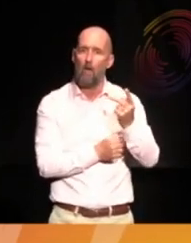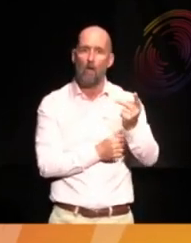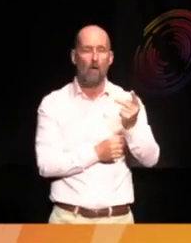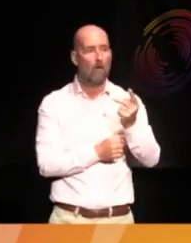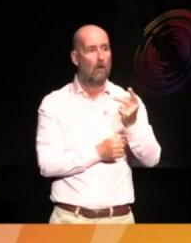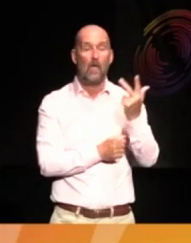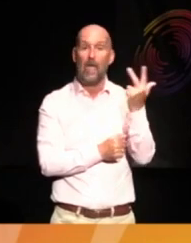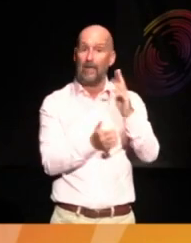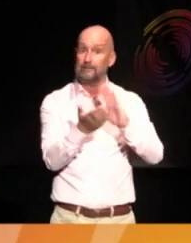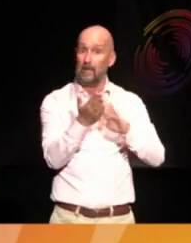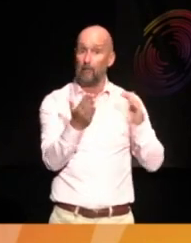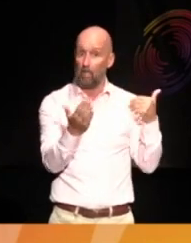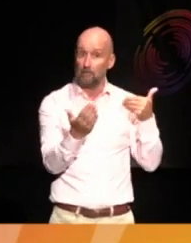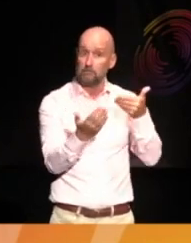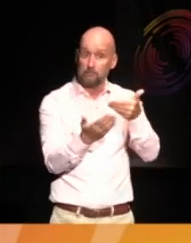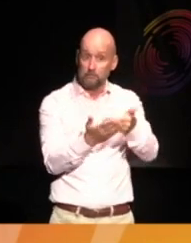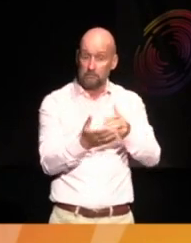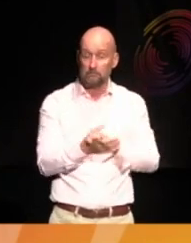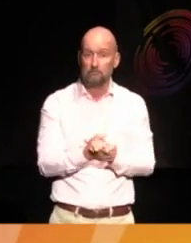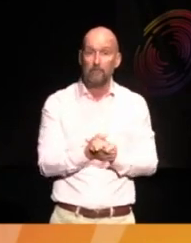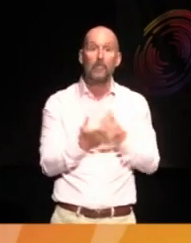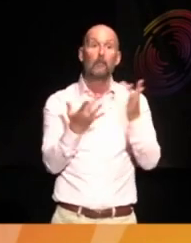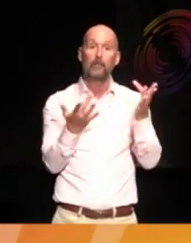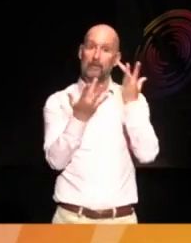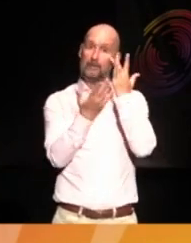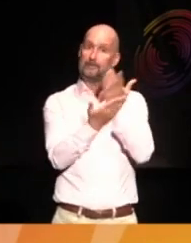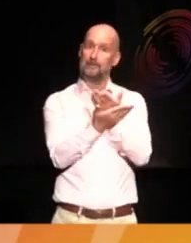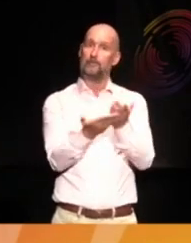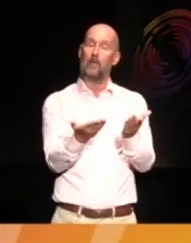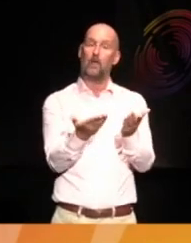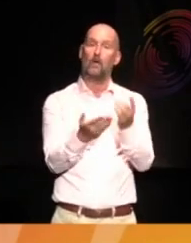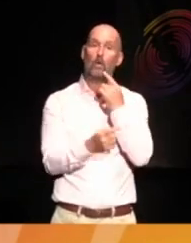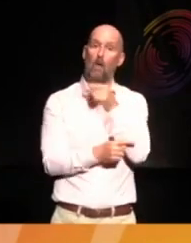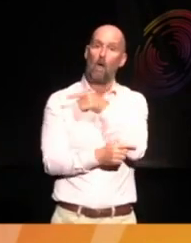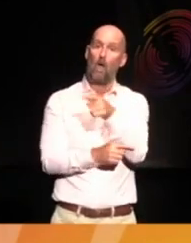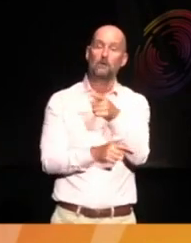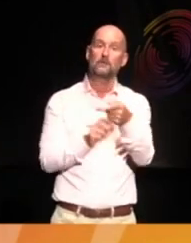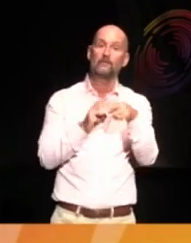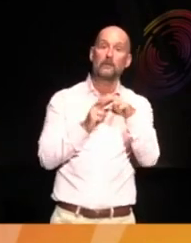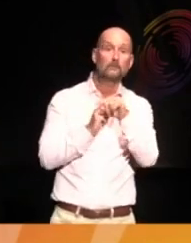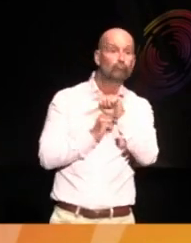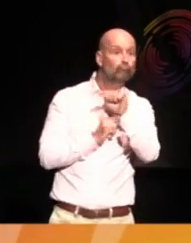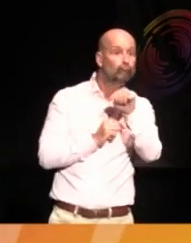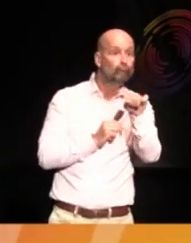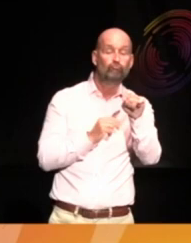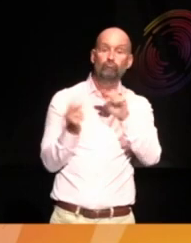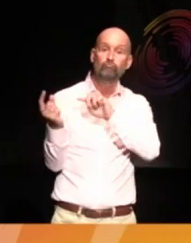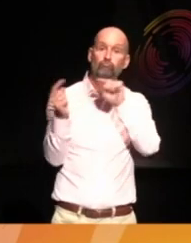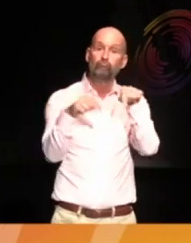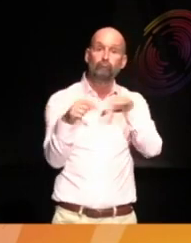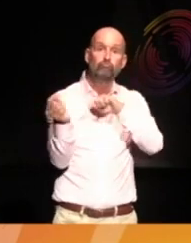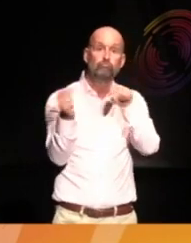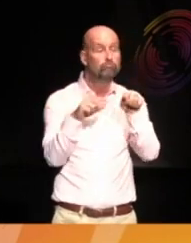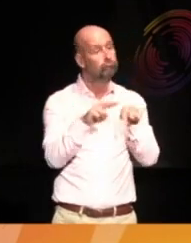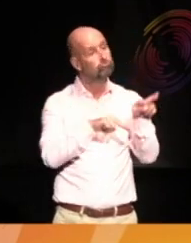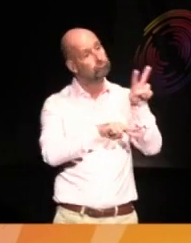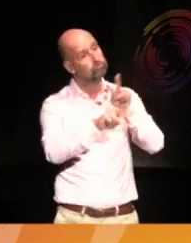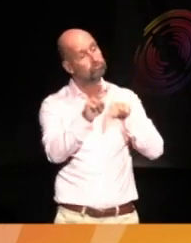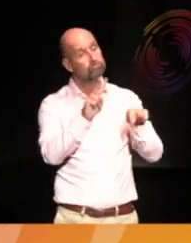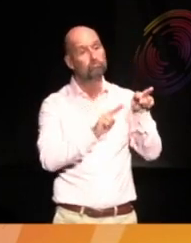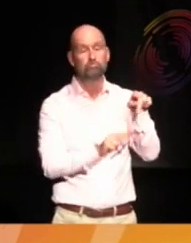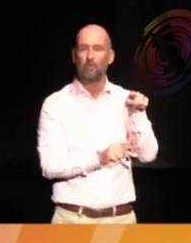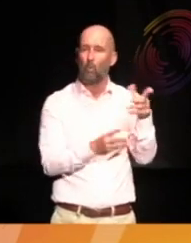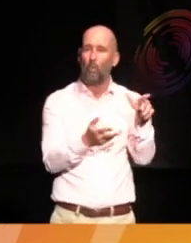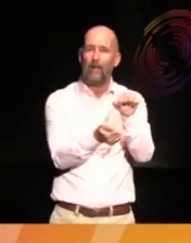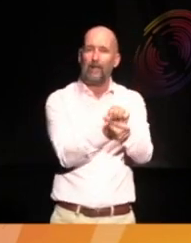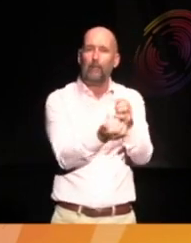18 months, we had it on display, and we asked our visitors, good folk who've come to the museum, where does it